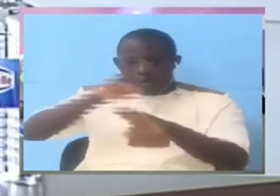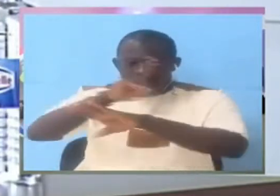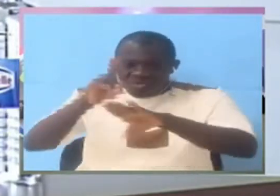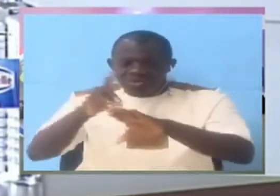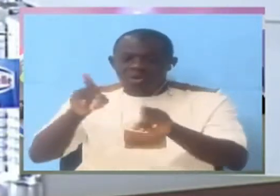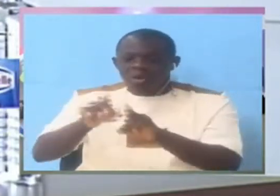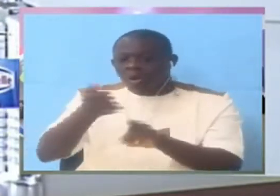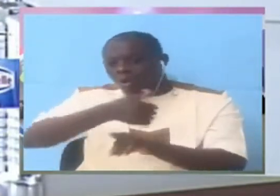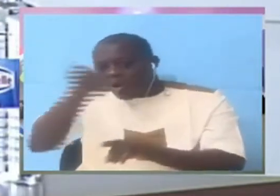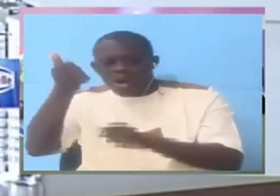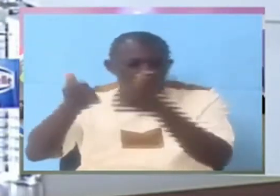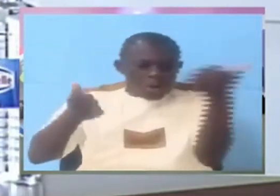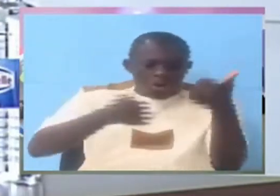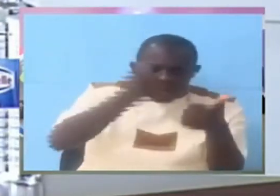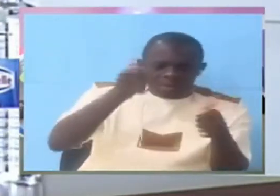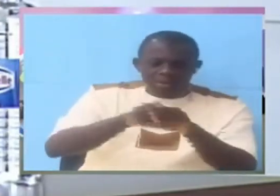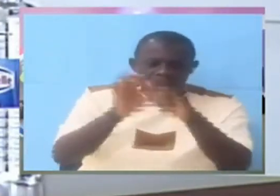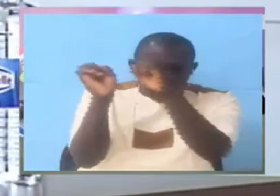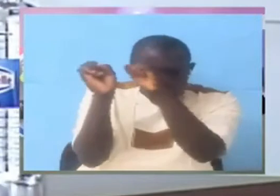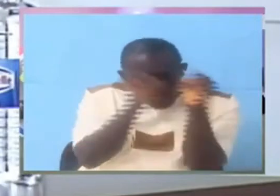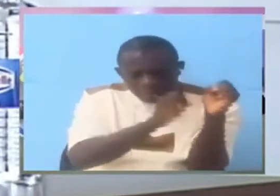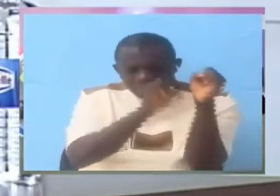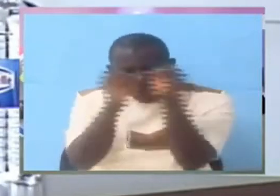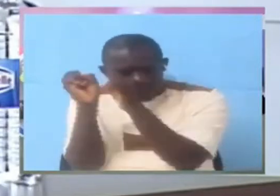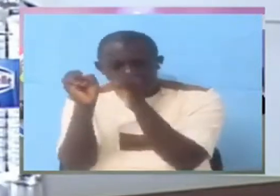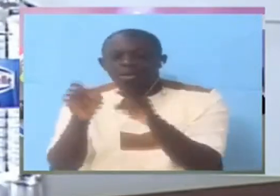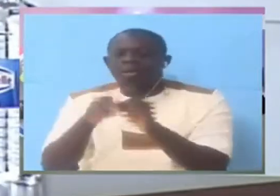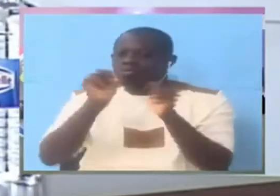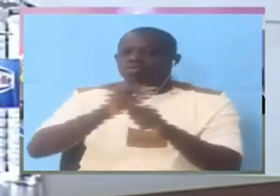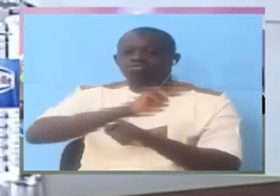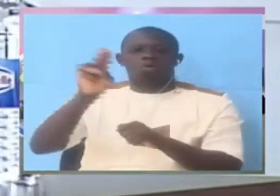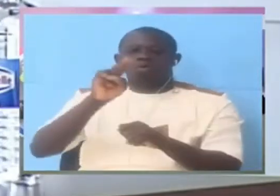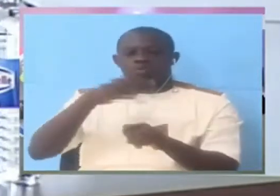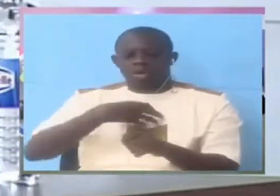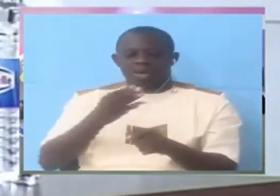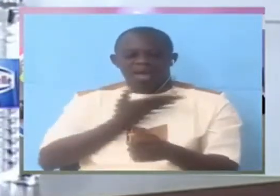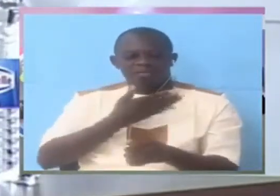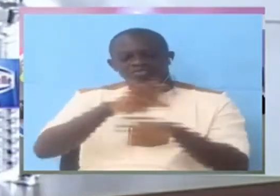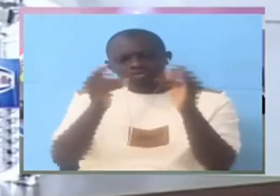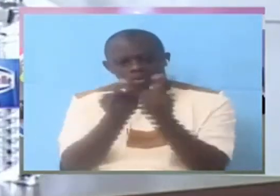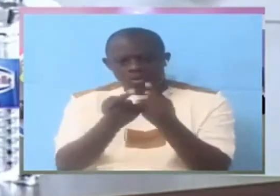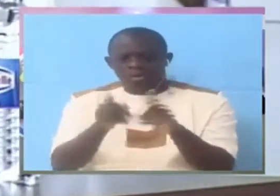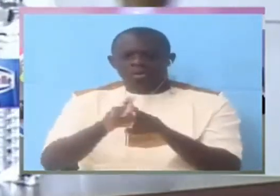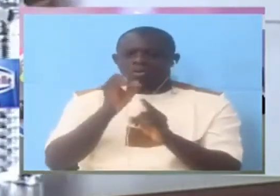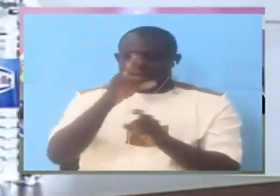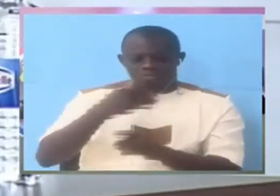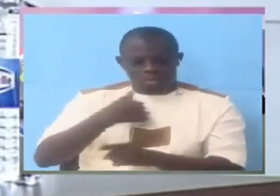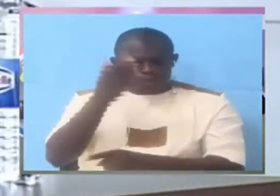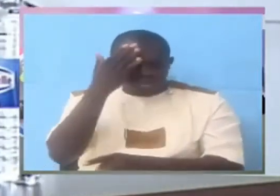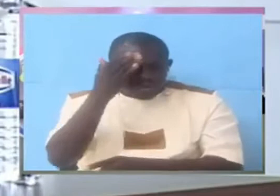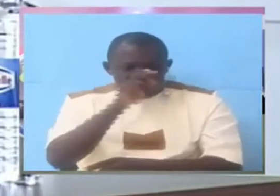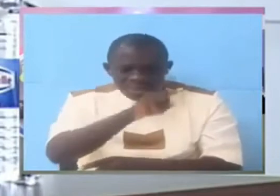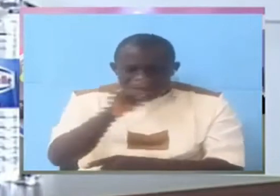so that I will not have this ego to say I want to know what's in CE or I want to know what's in this department.